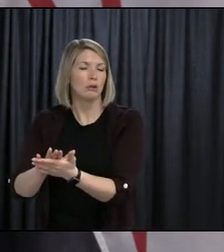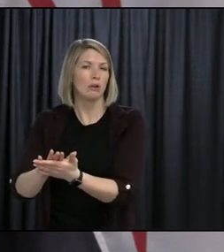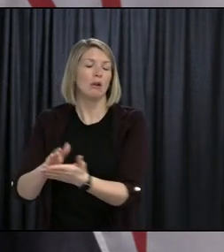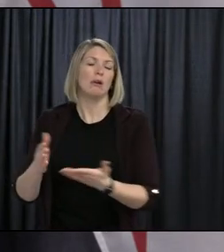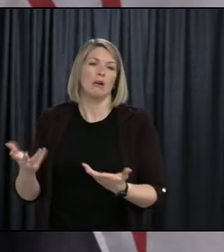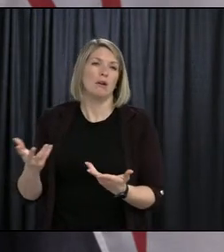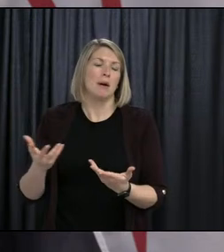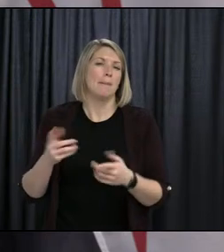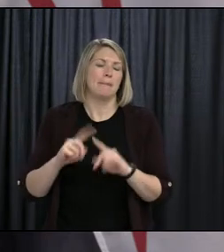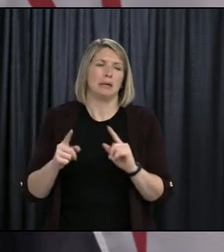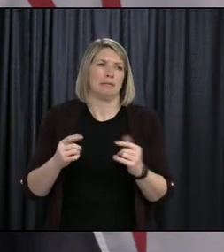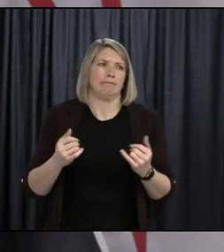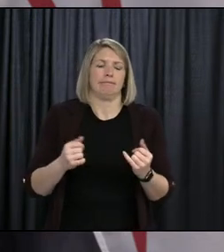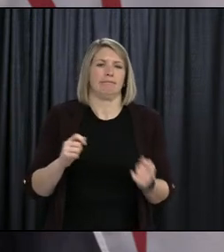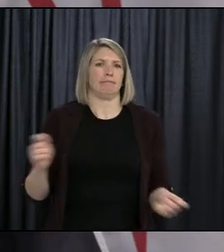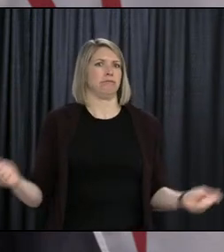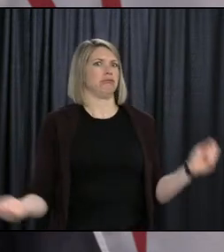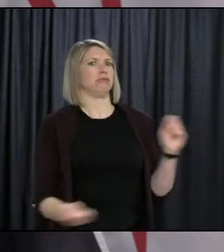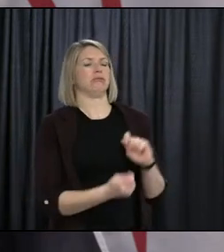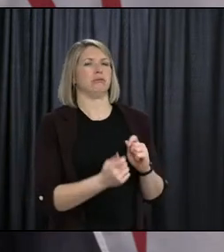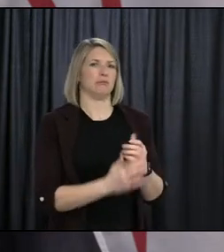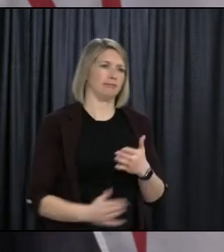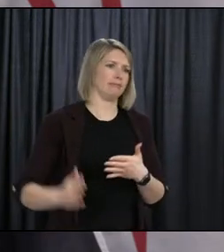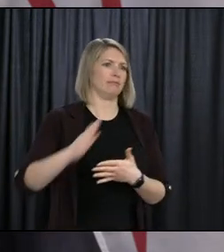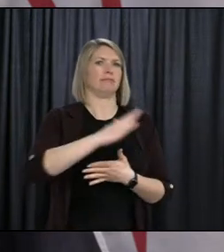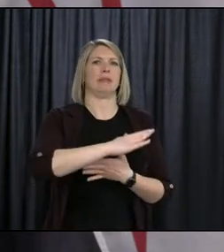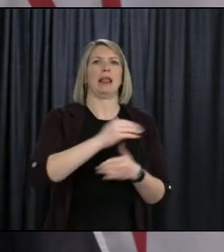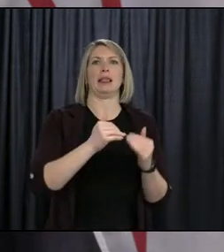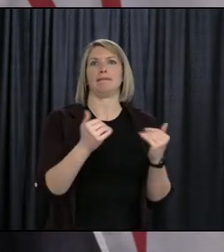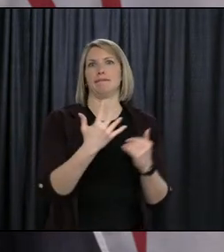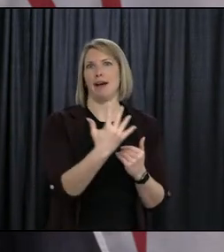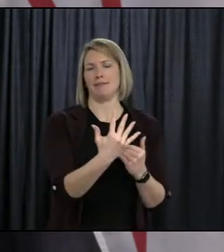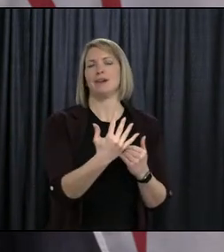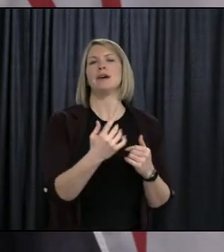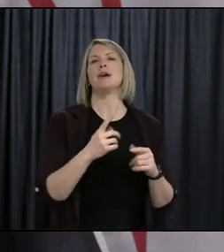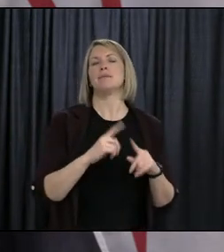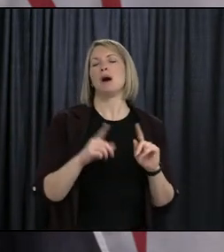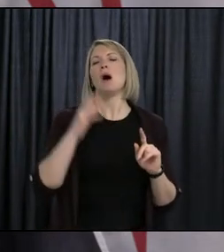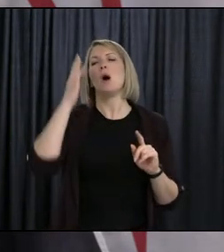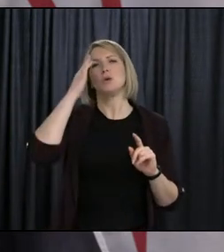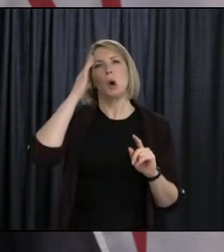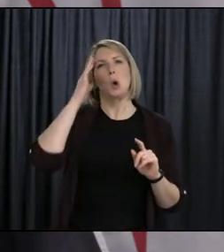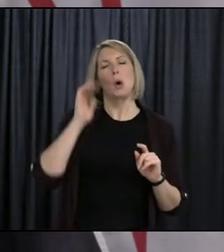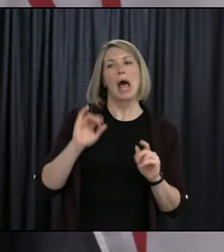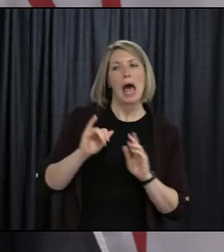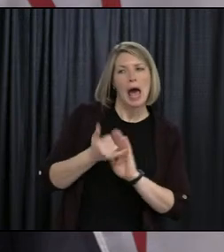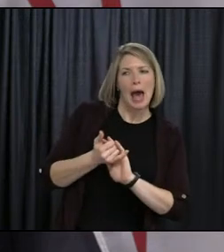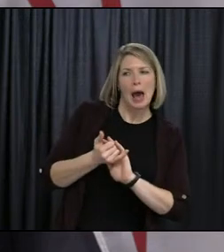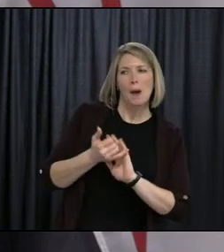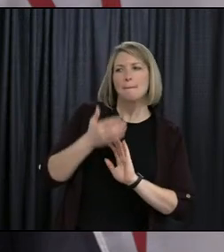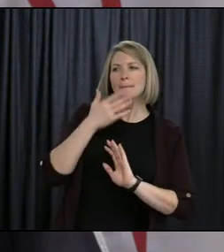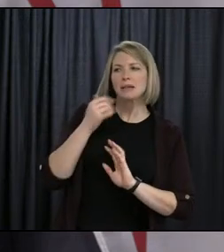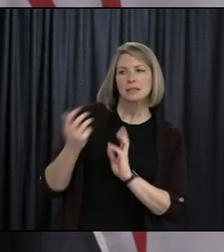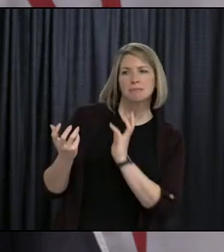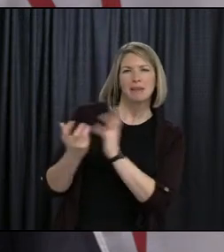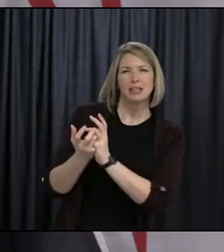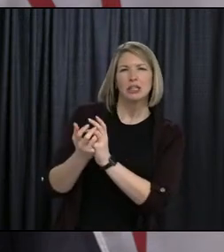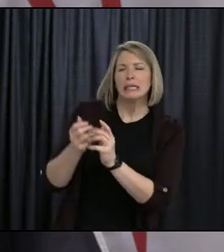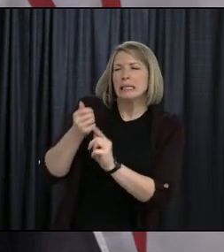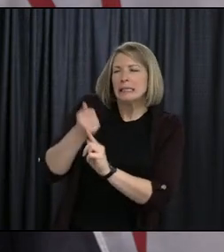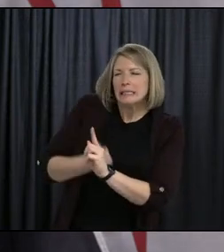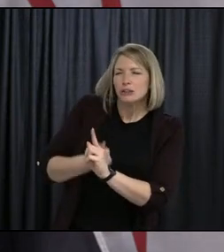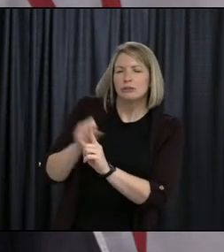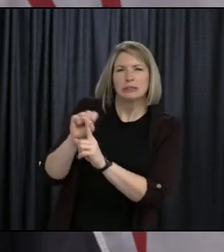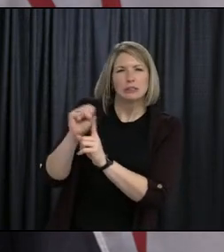side about the student attending. So there's always things that can be done in terms of outreach, but it depends on each and every